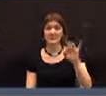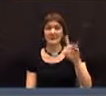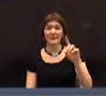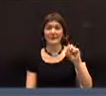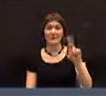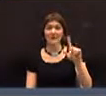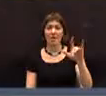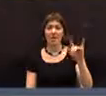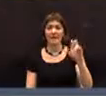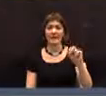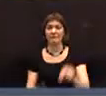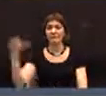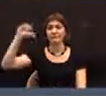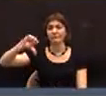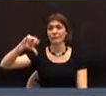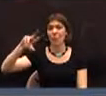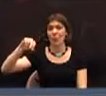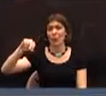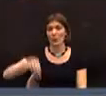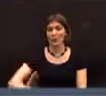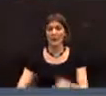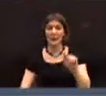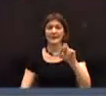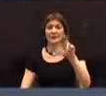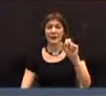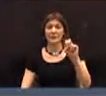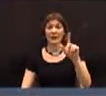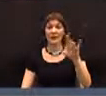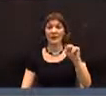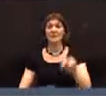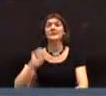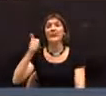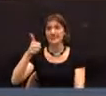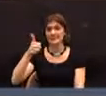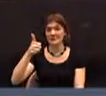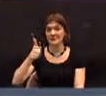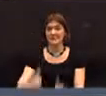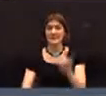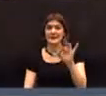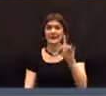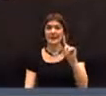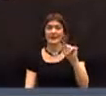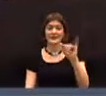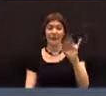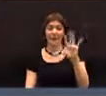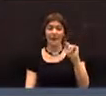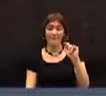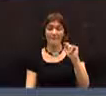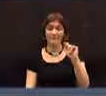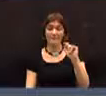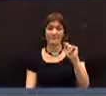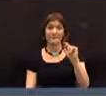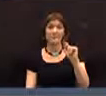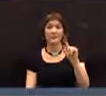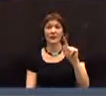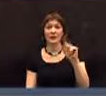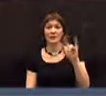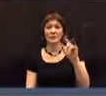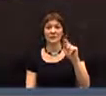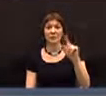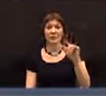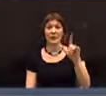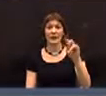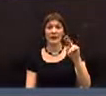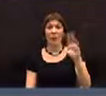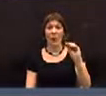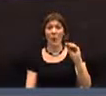David Sullivan. No. Tara Sullivan. Yay. David Taft. Tristan Tolino.